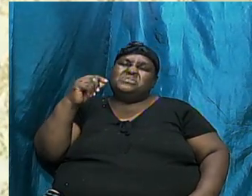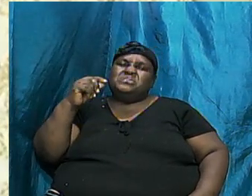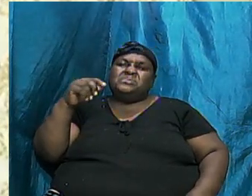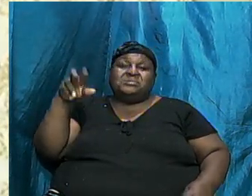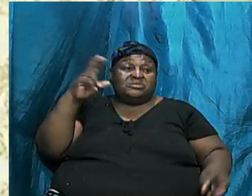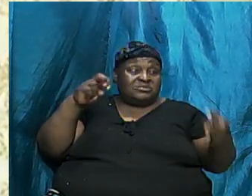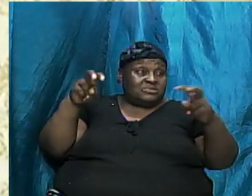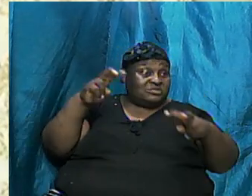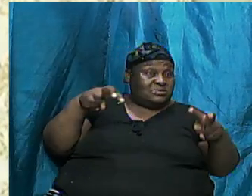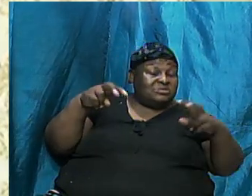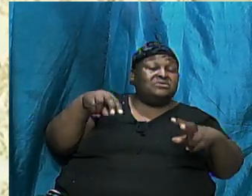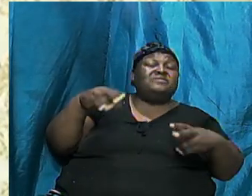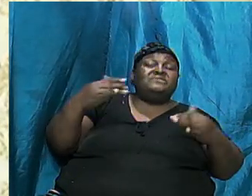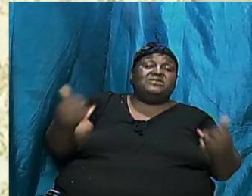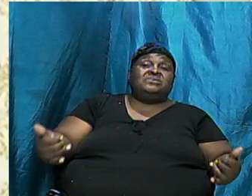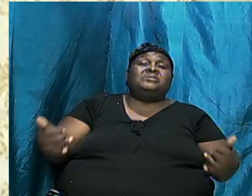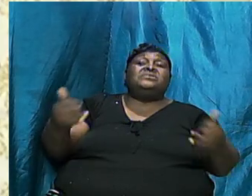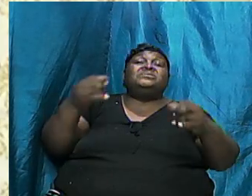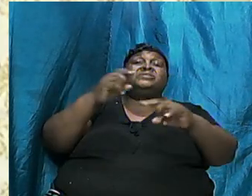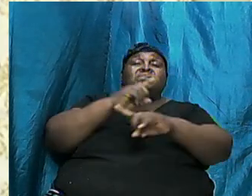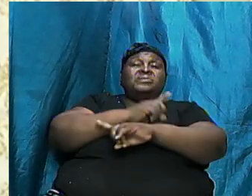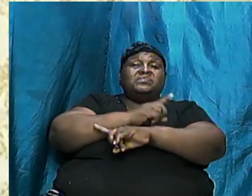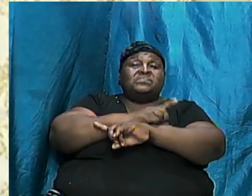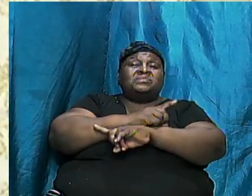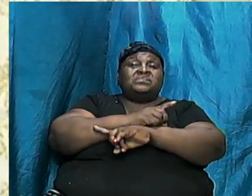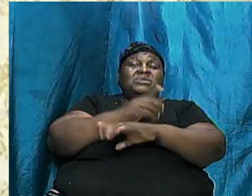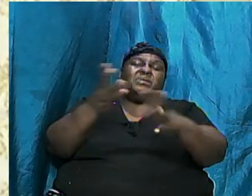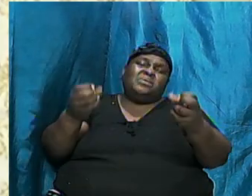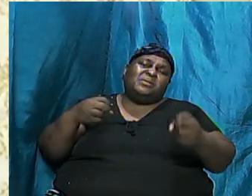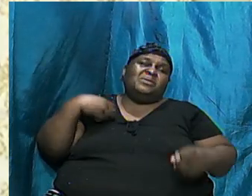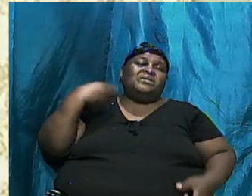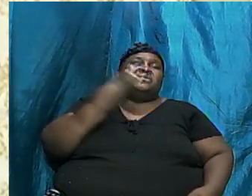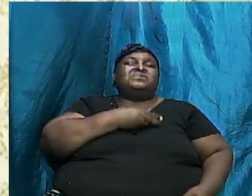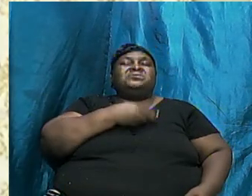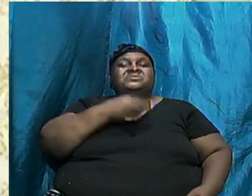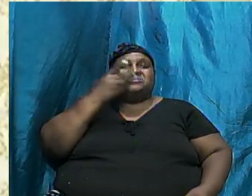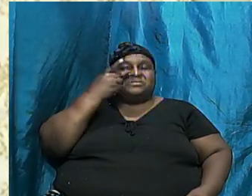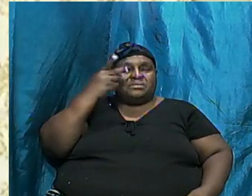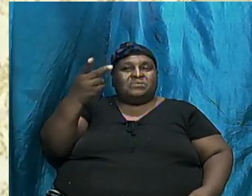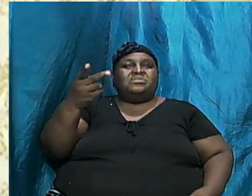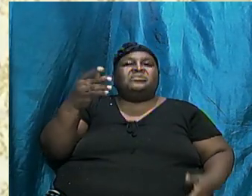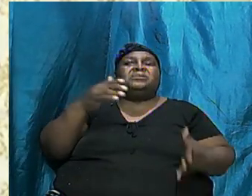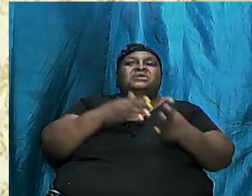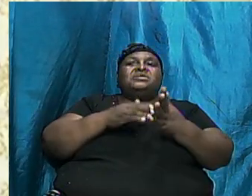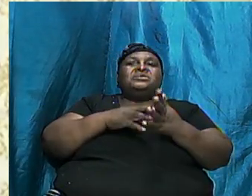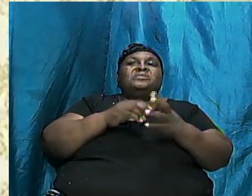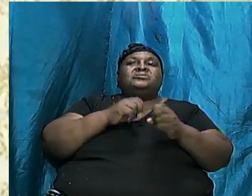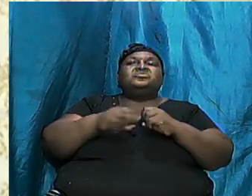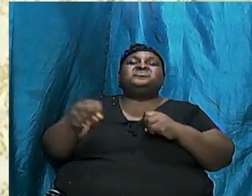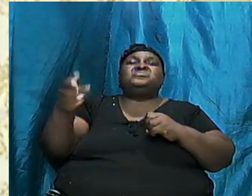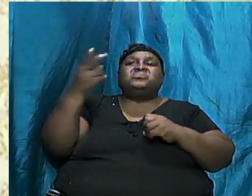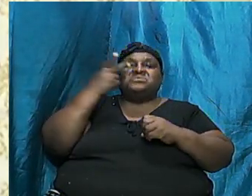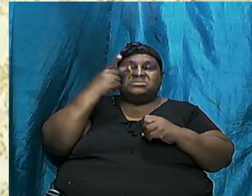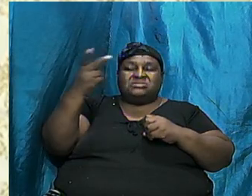we want to get some things in line and I want us to look again at the chart so that we can see